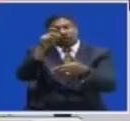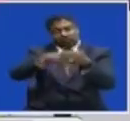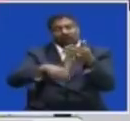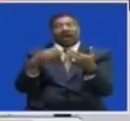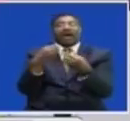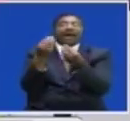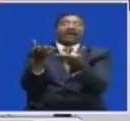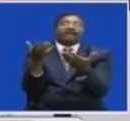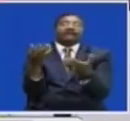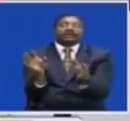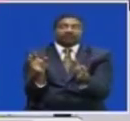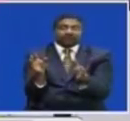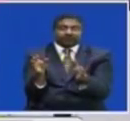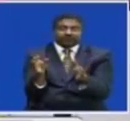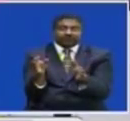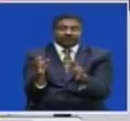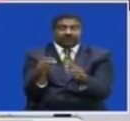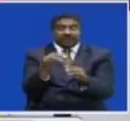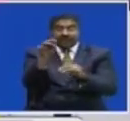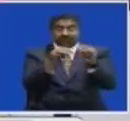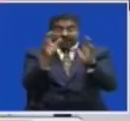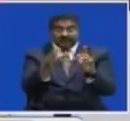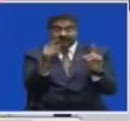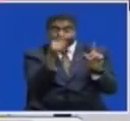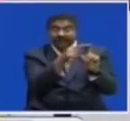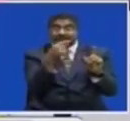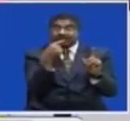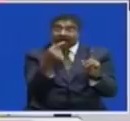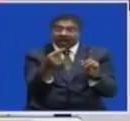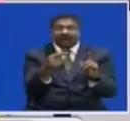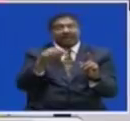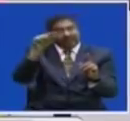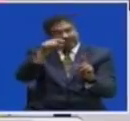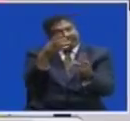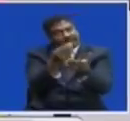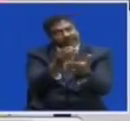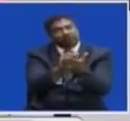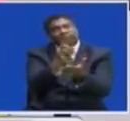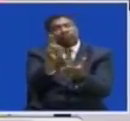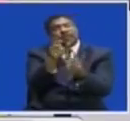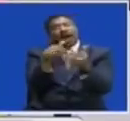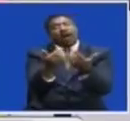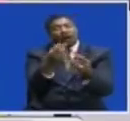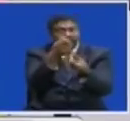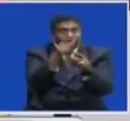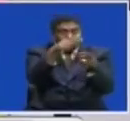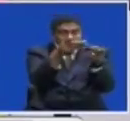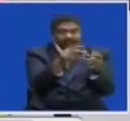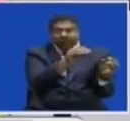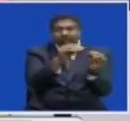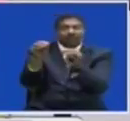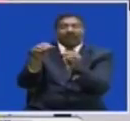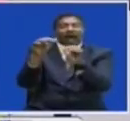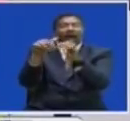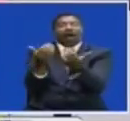NRFA road tolling infrastructure manager Charles Kandeke Revels how the money is moved from one point to the other The